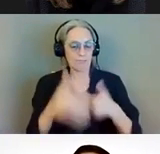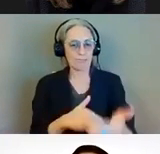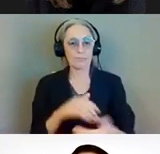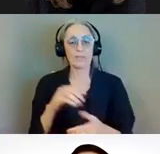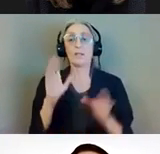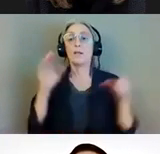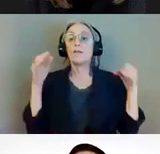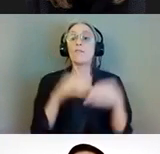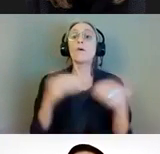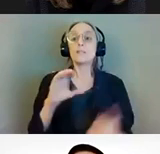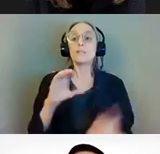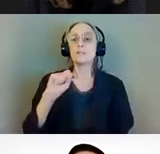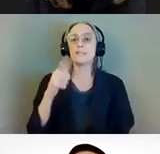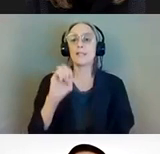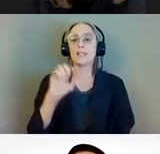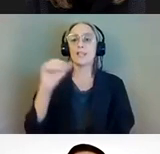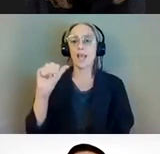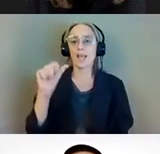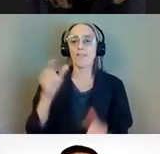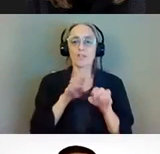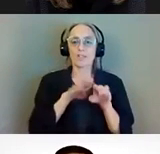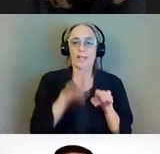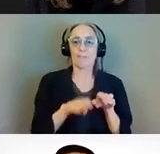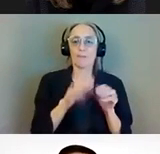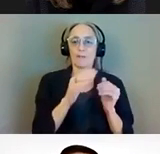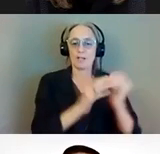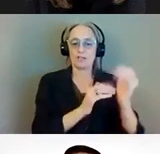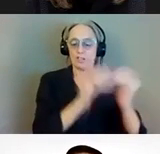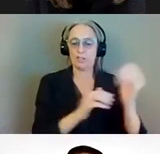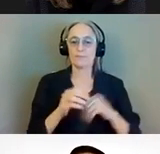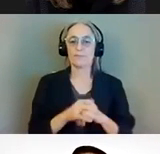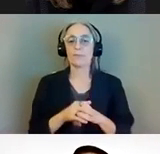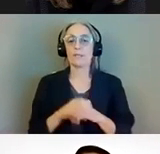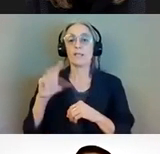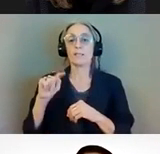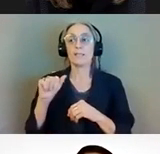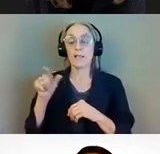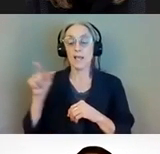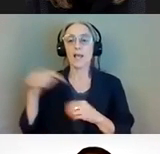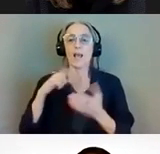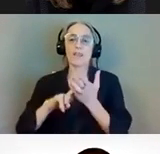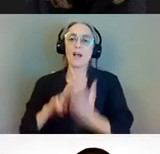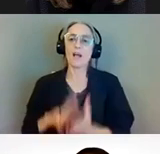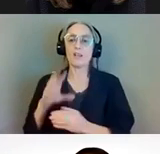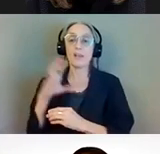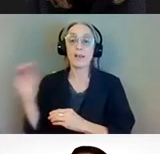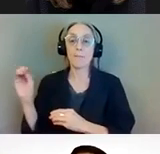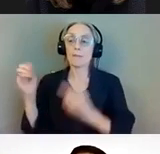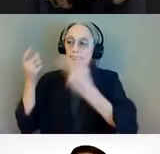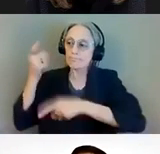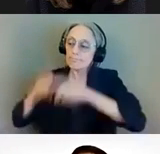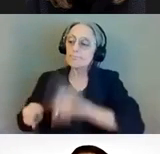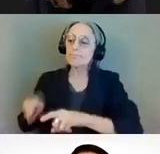construction. We'll be going over the approach that CTA and the contractor that is building is taking